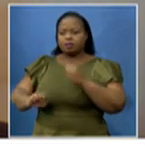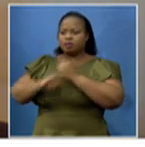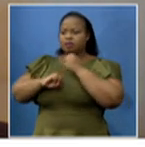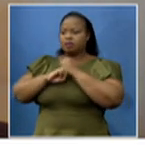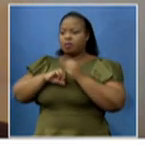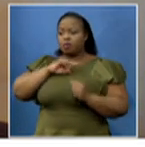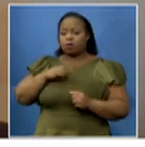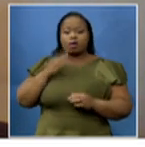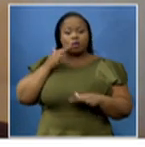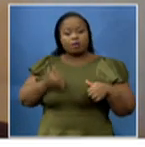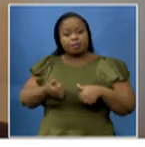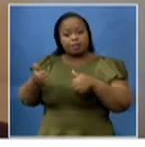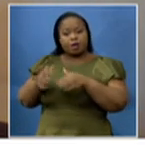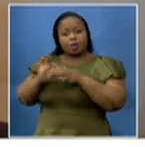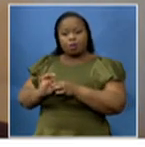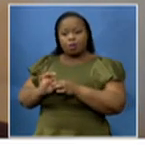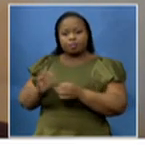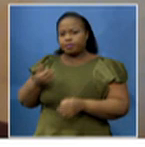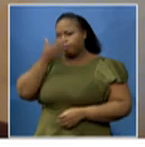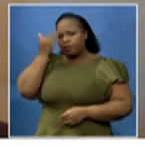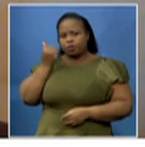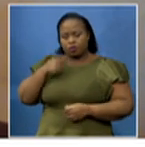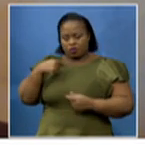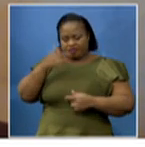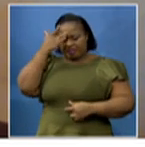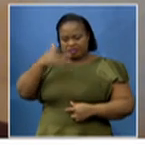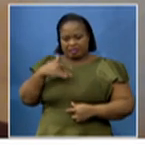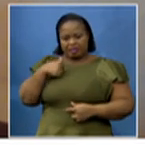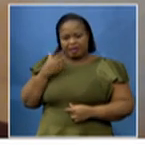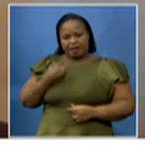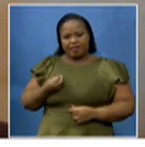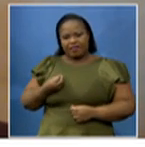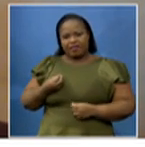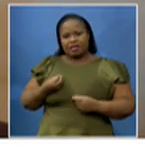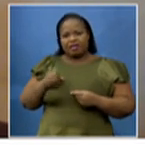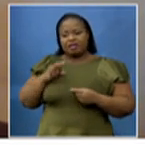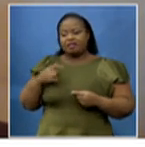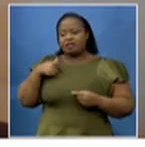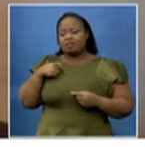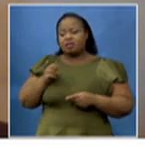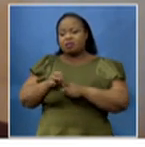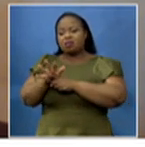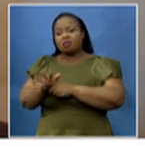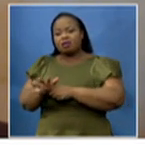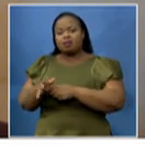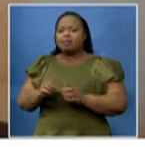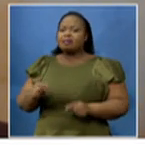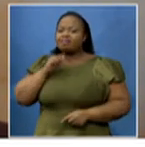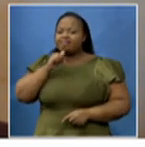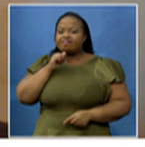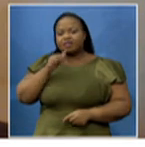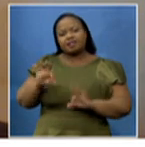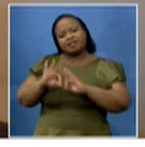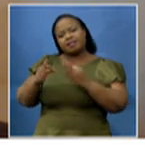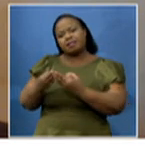when we come back home, we don't know what we are carrying. We don't know whether we have contracted the disease, but they still provide